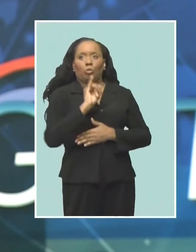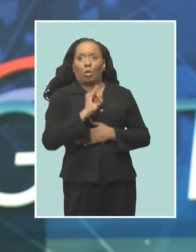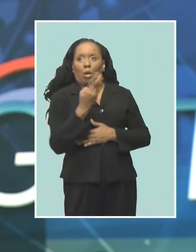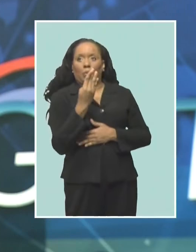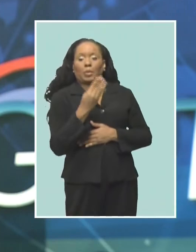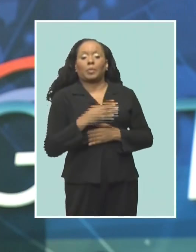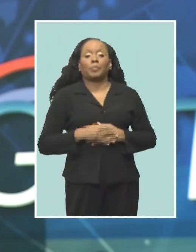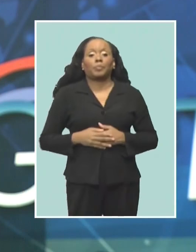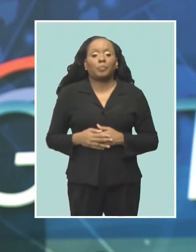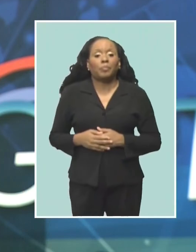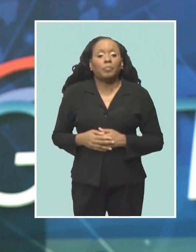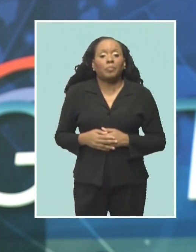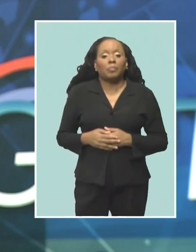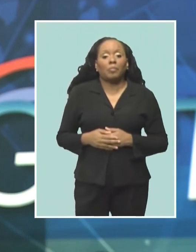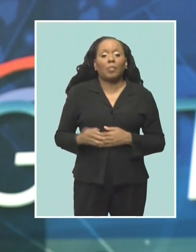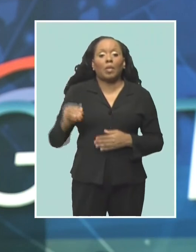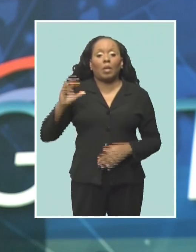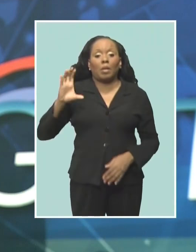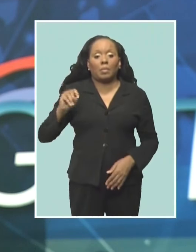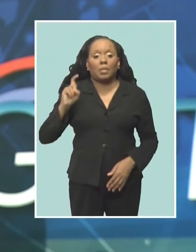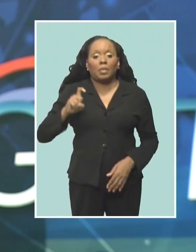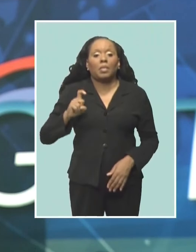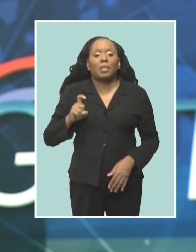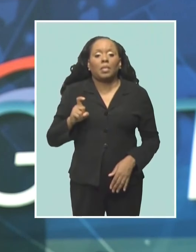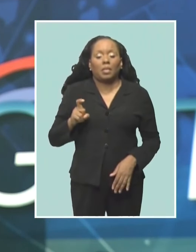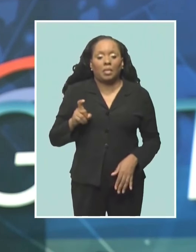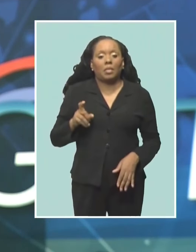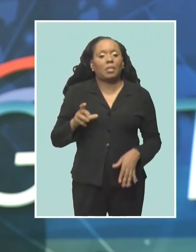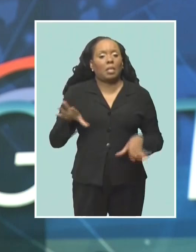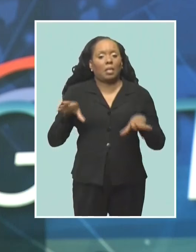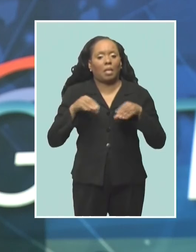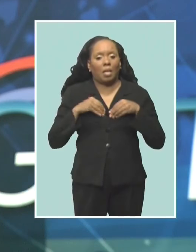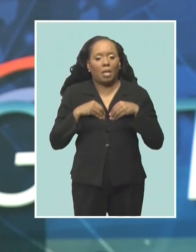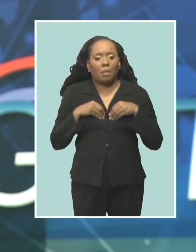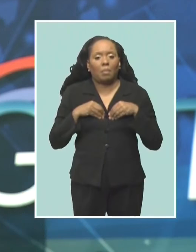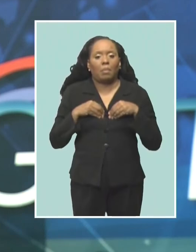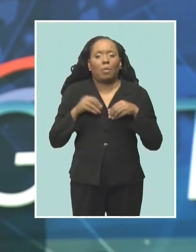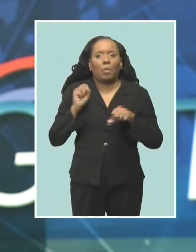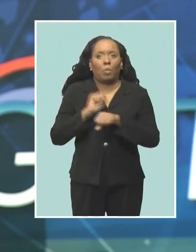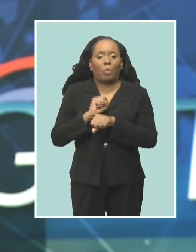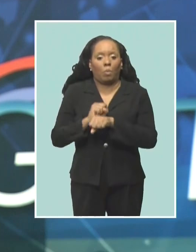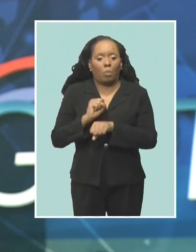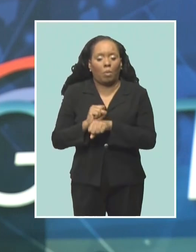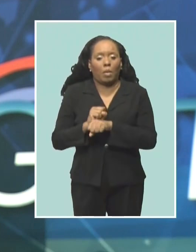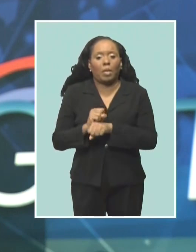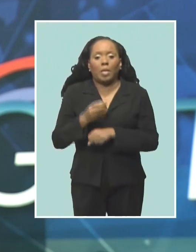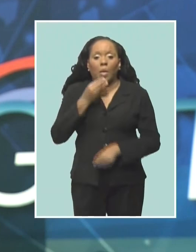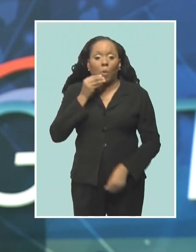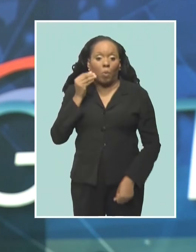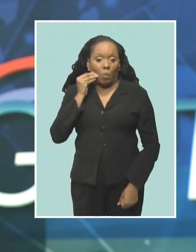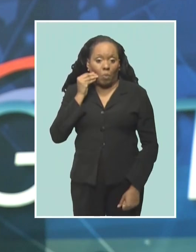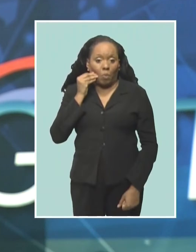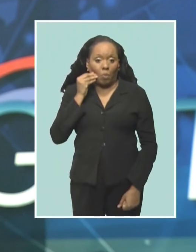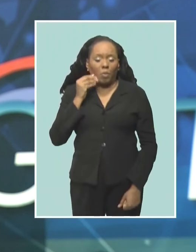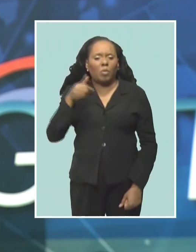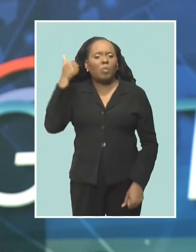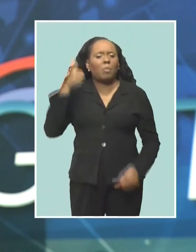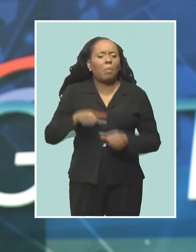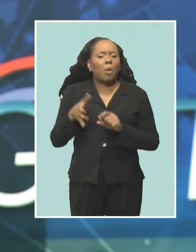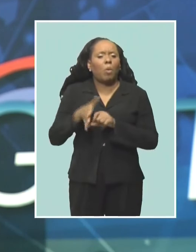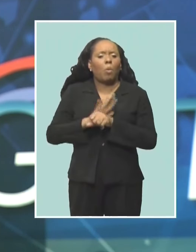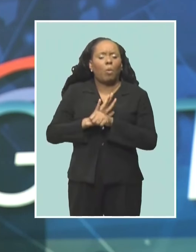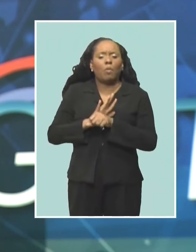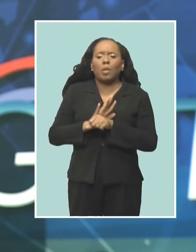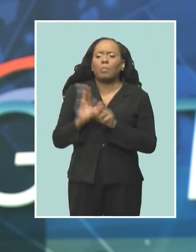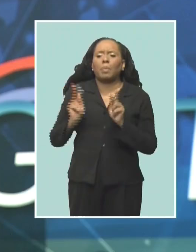Additionally, Mr. Roberts says companies need to embrace remote work more. He says following lockdowns forced by the